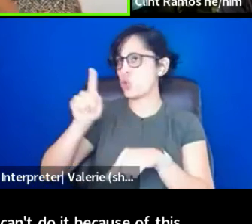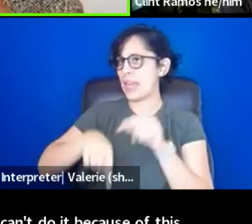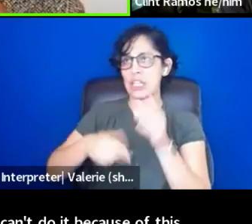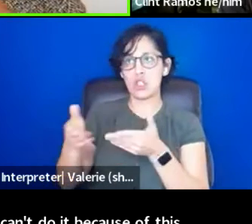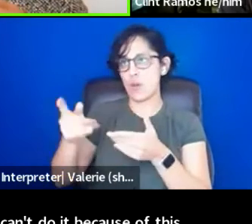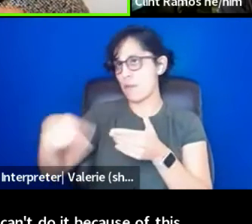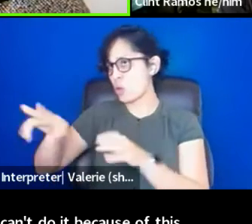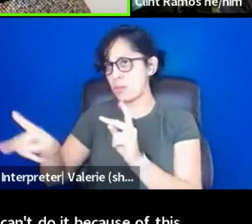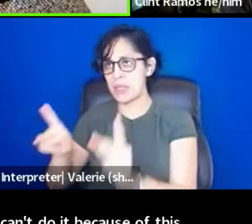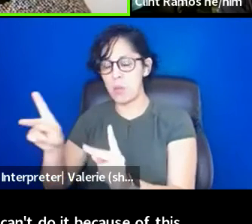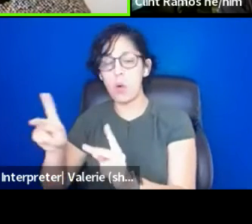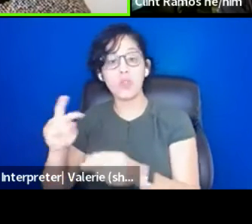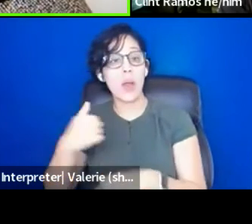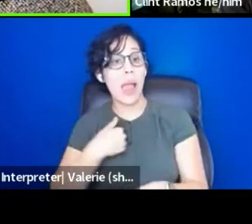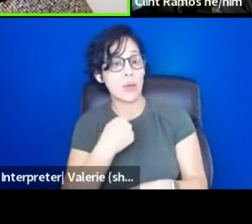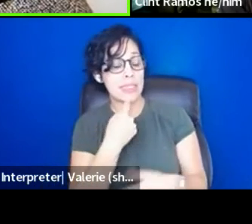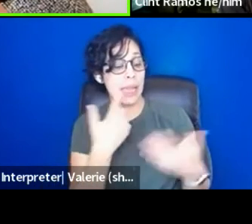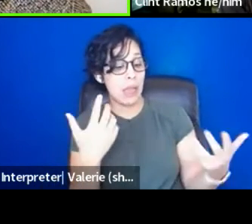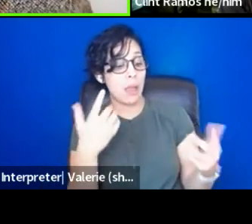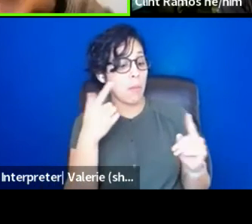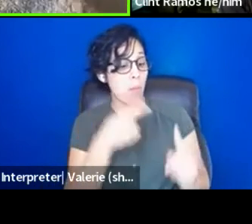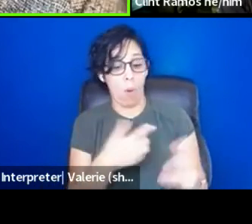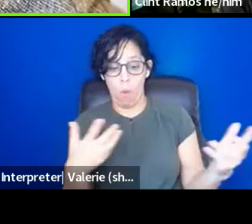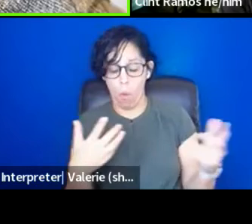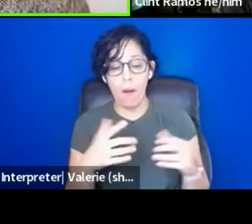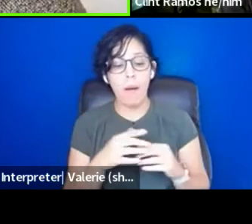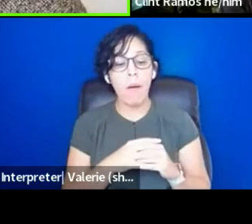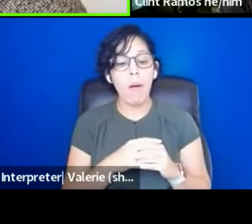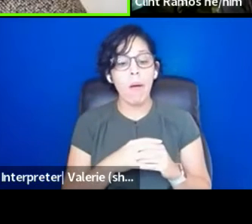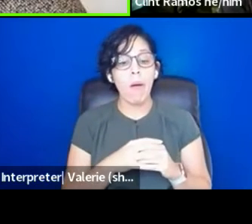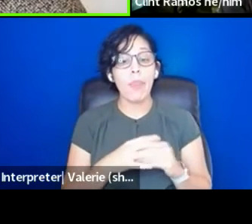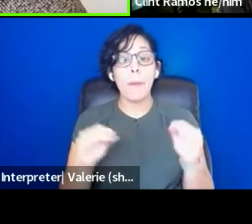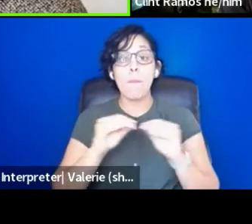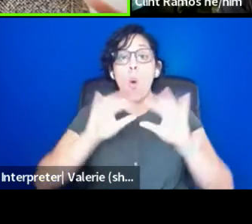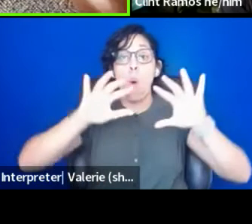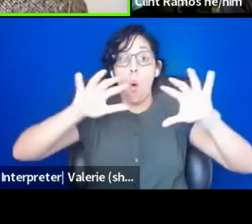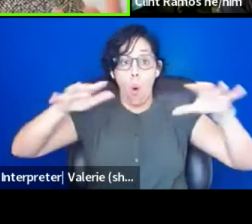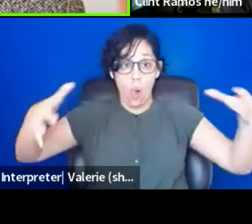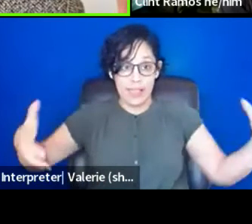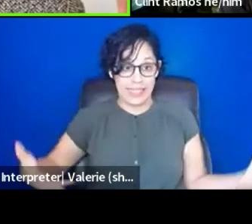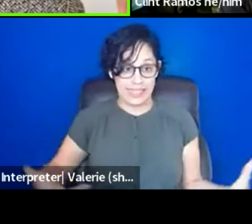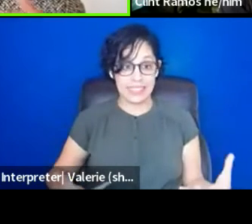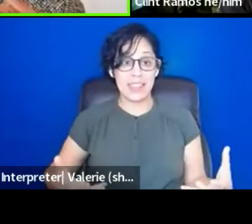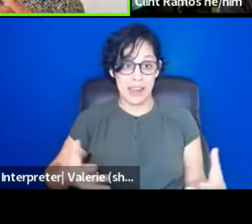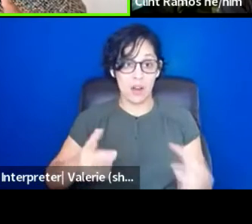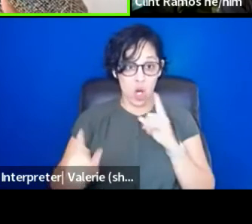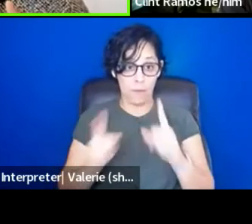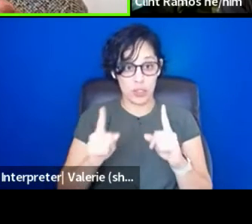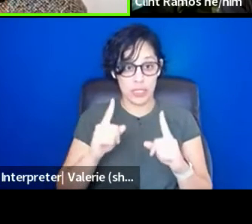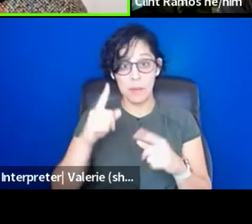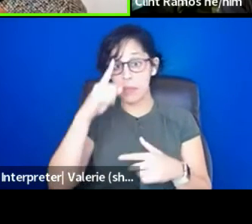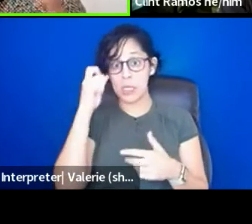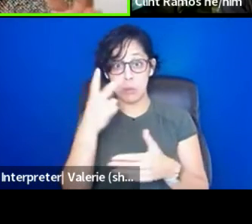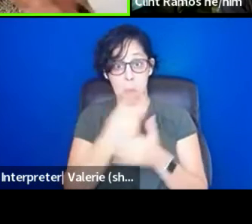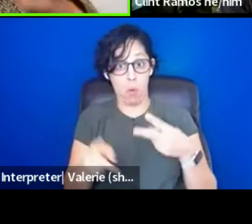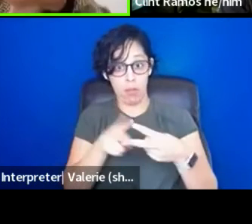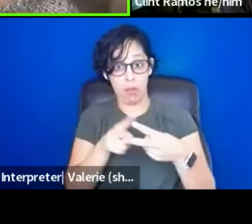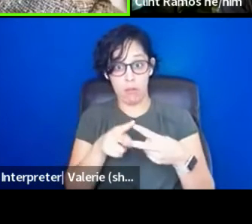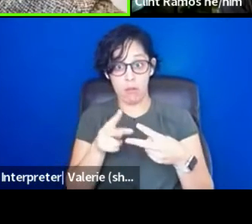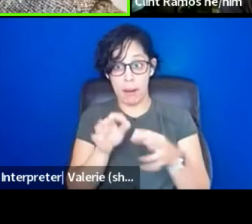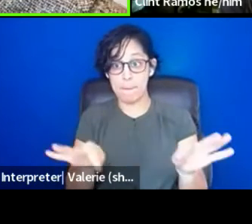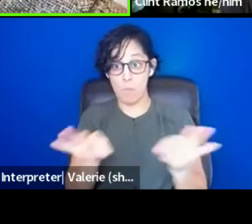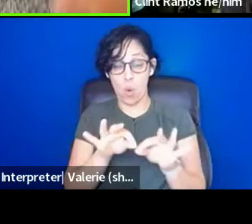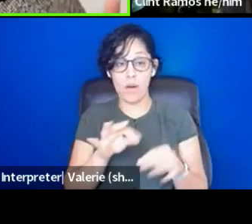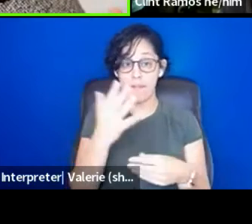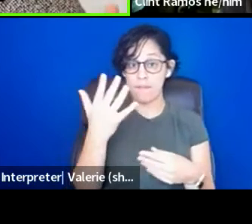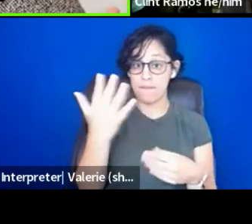groups. So I'd say making sure that those, the holistic conversations, because both are important to me, five-day work weeks, 10 out of 12, making